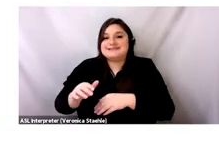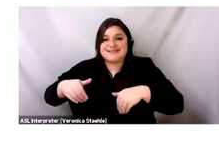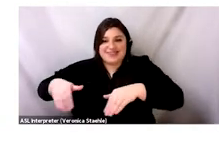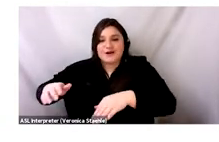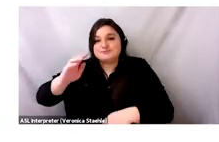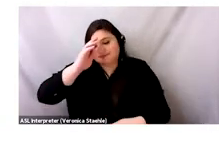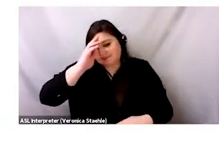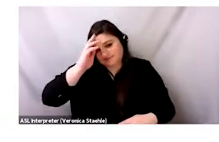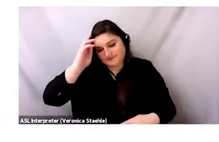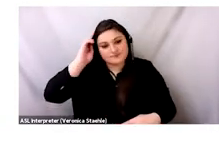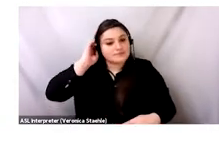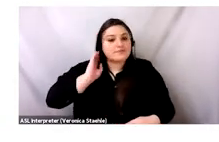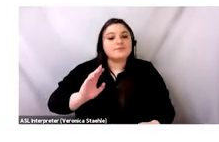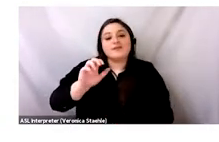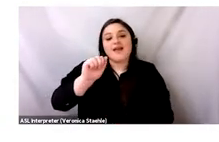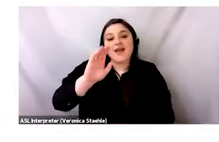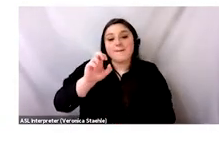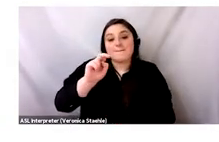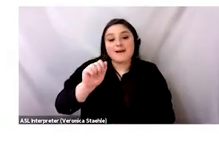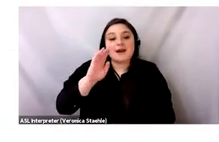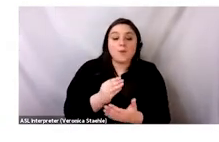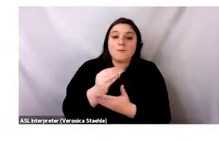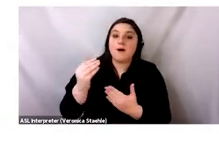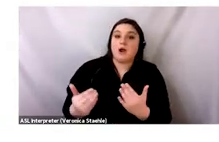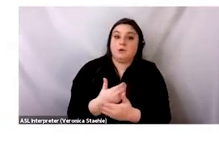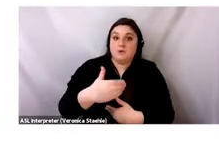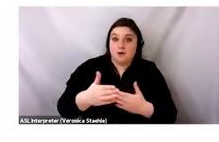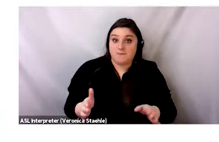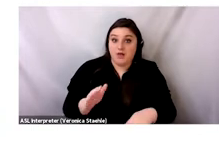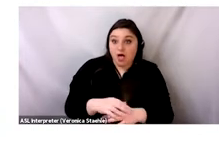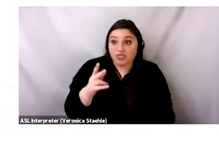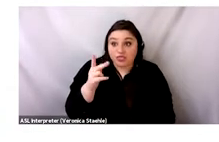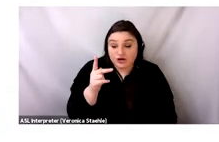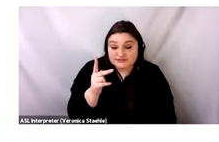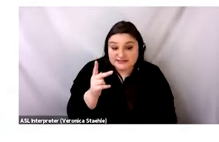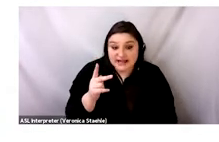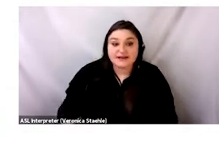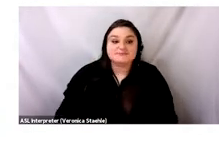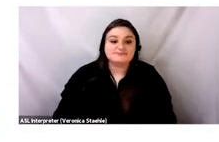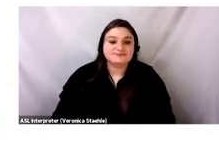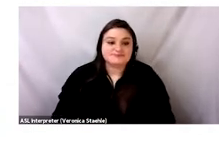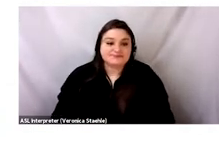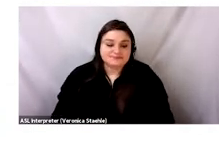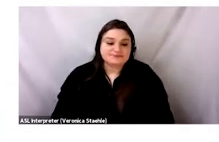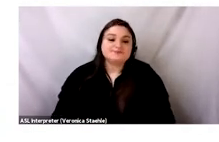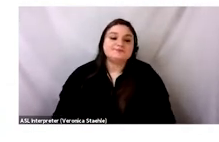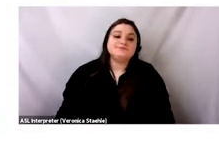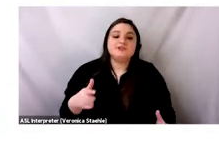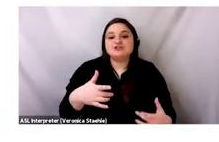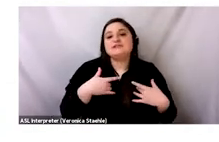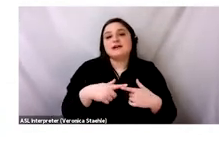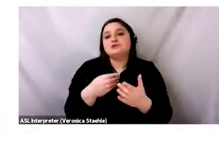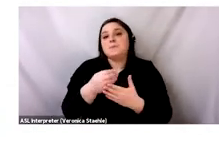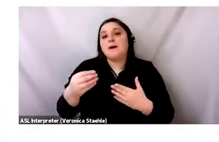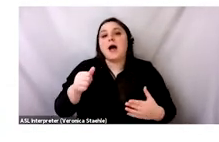newcomers to this business. Abena purchases new bales every Thursday, which is market day for importers. She buys